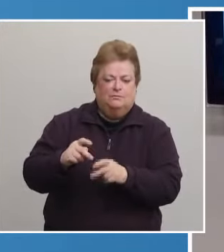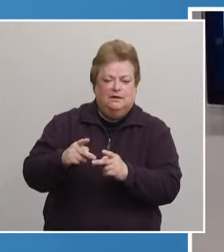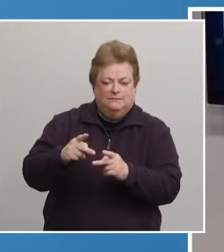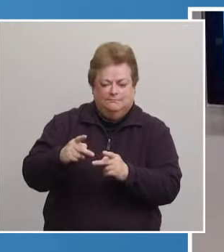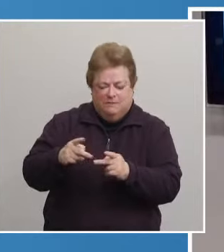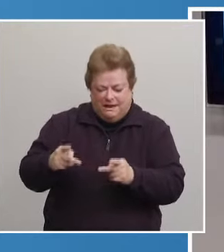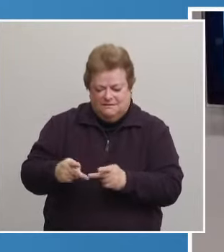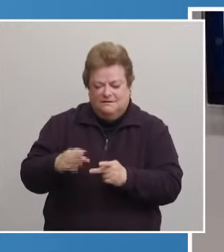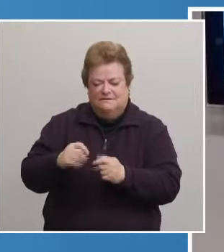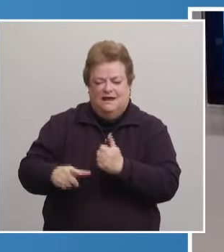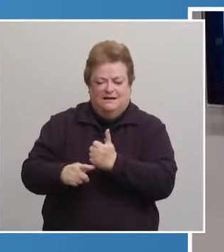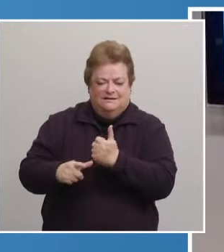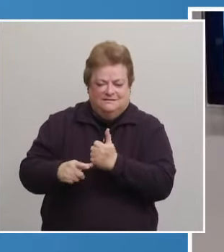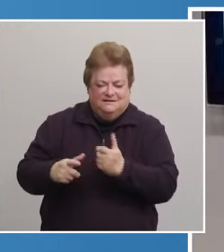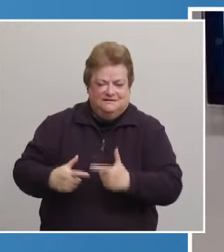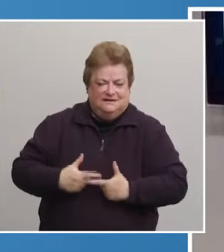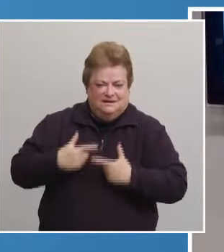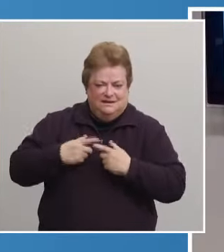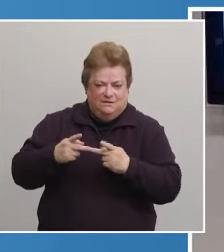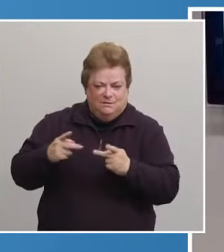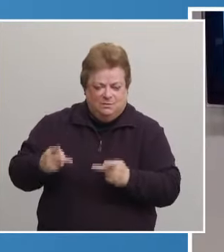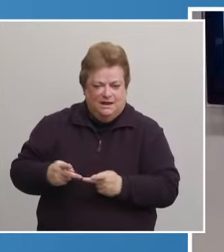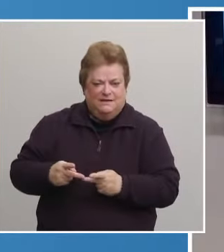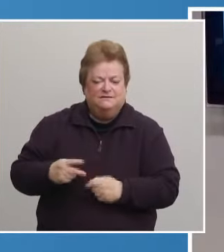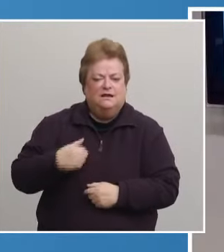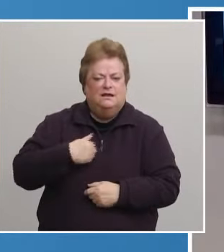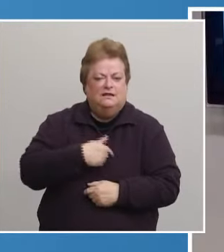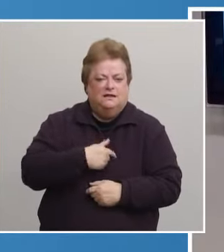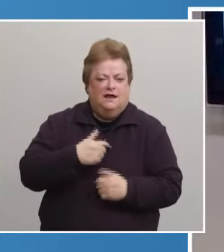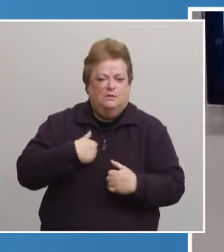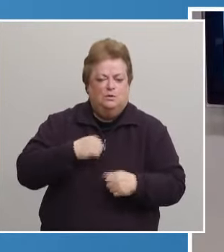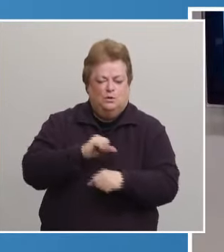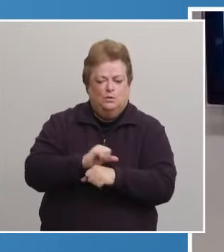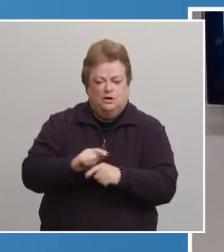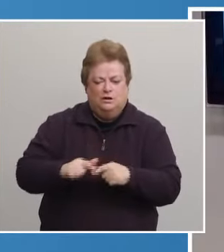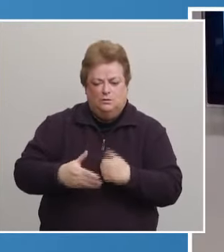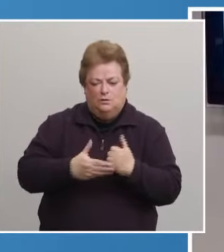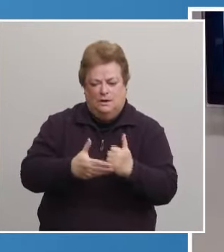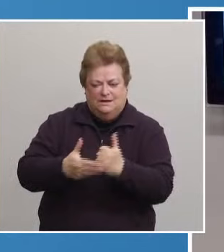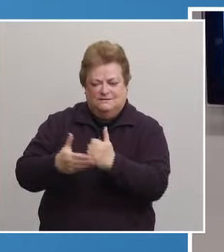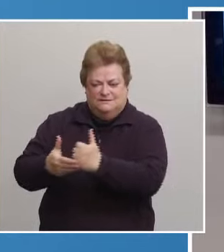that is a trend we are very much working to sustain.